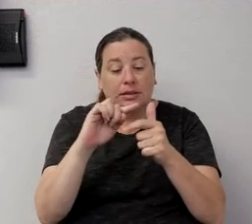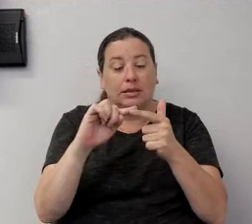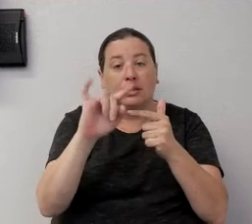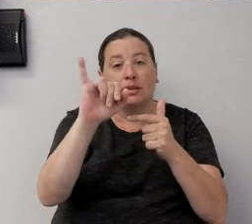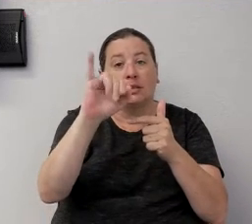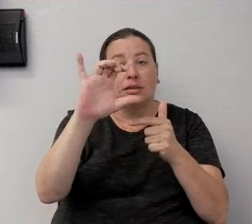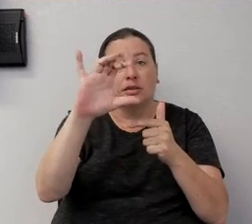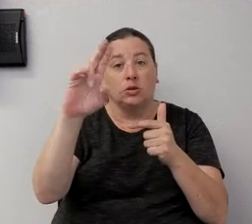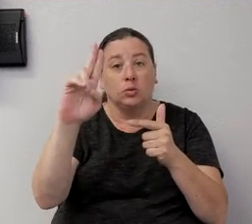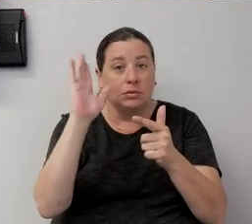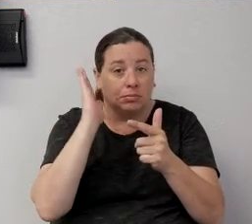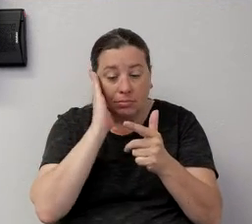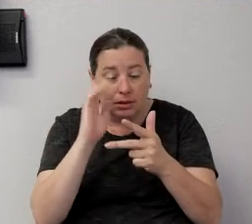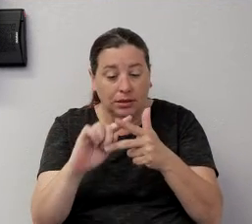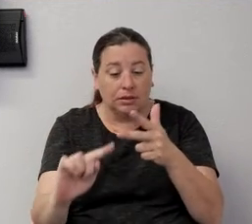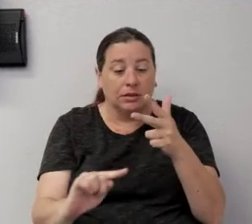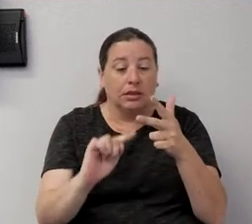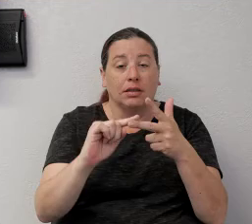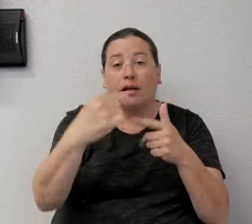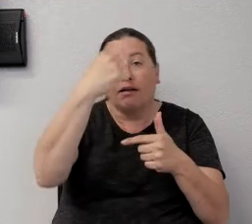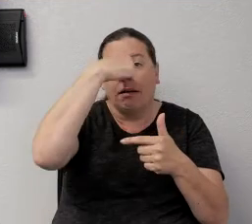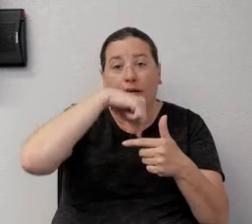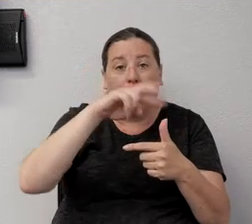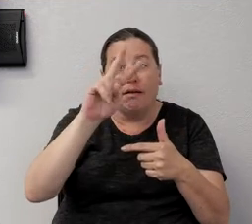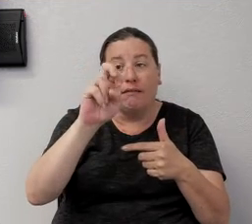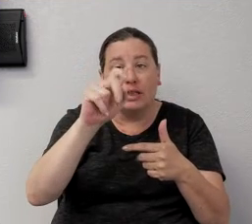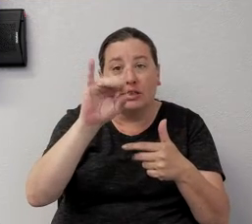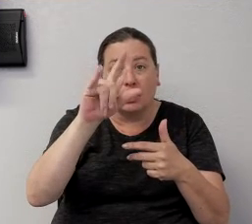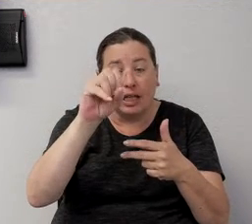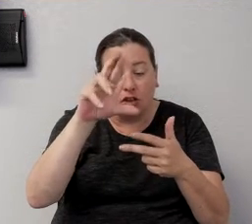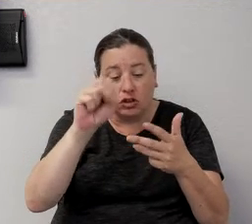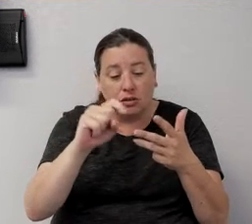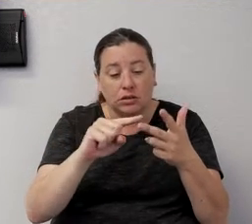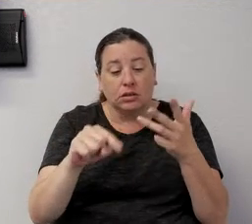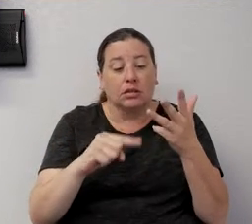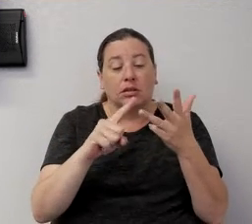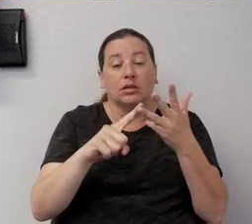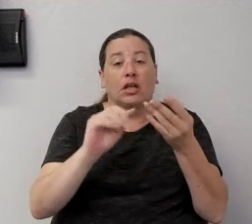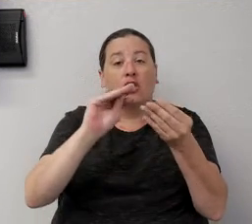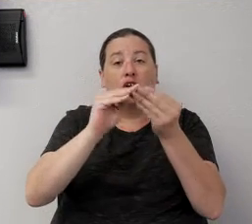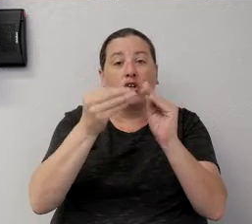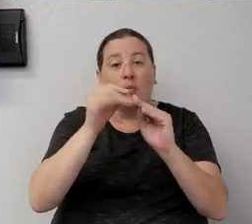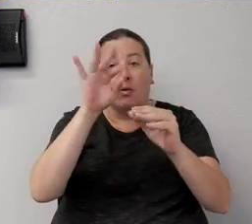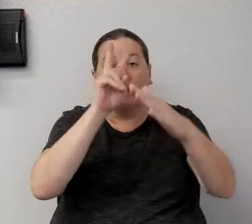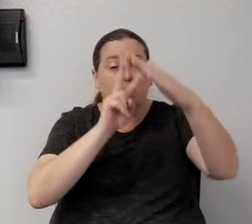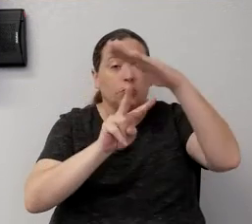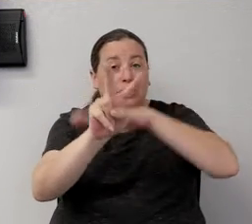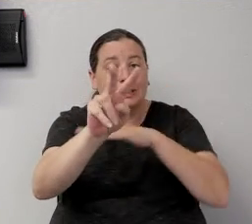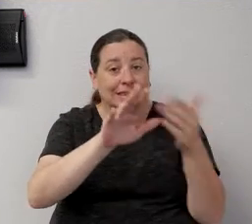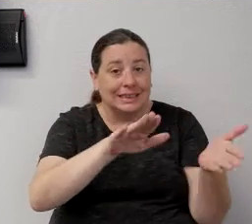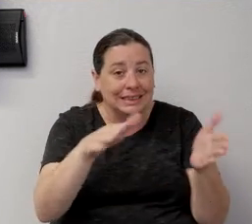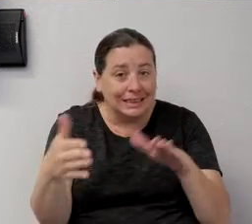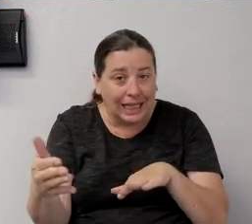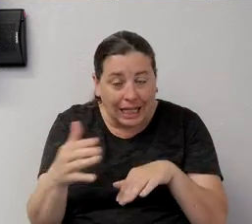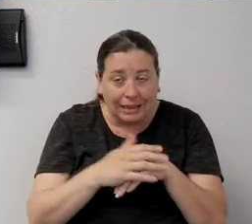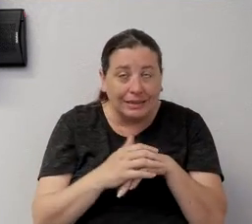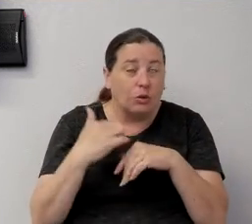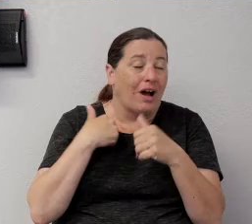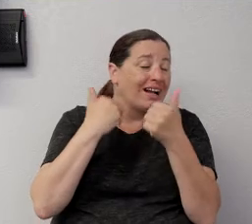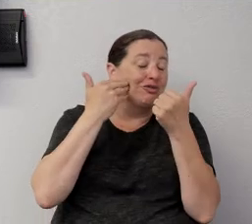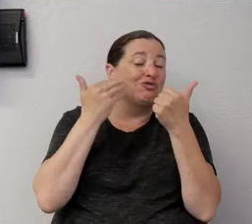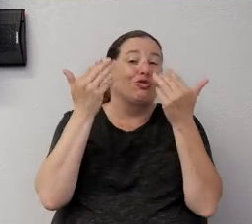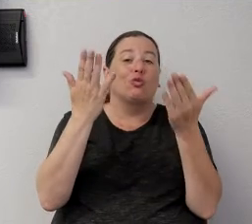beds, ventilators, the number of predicted deaths. So I don't know if they